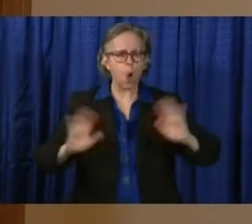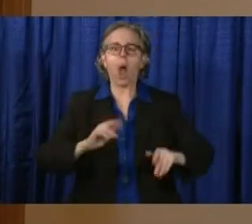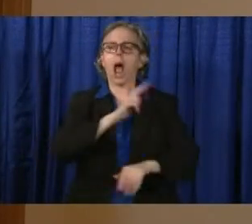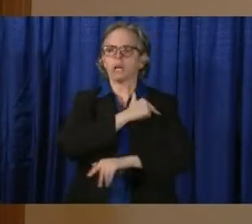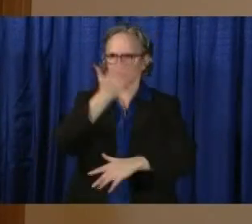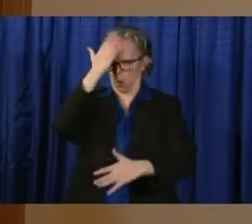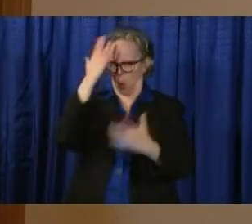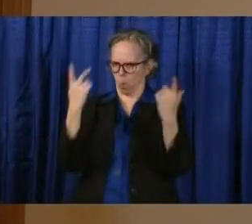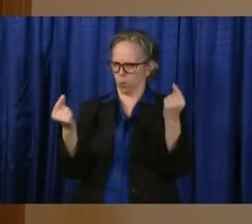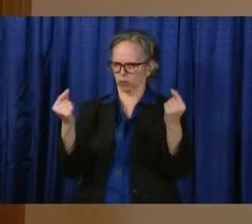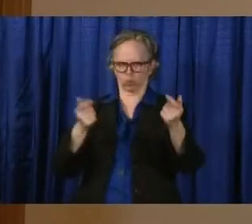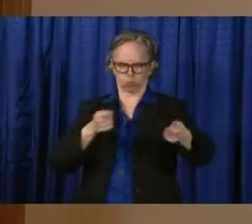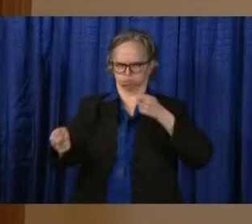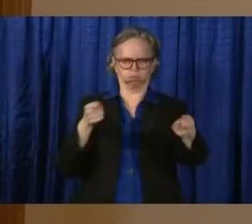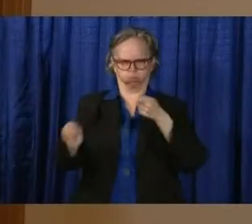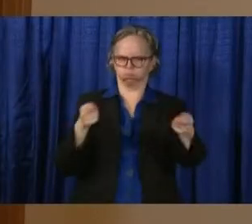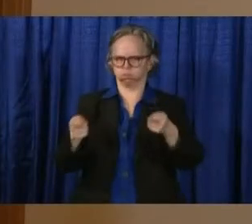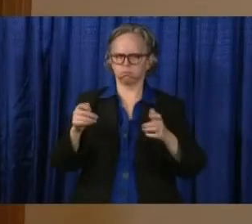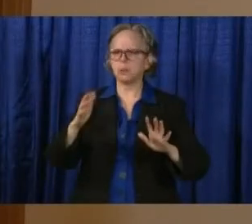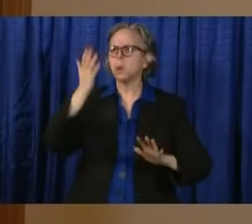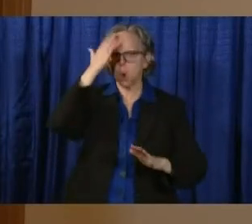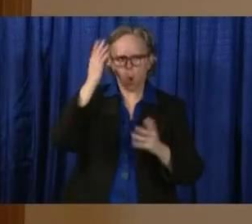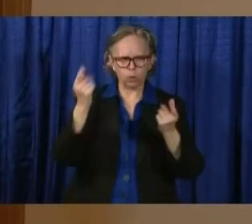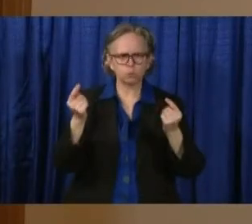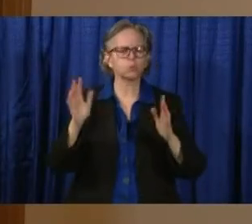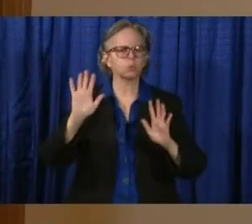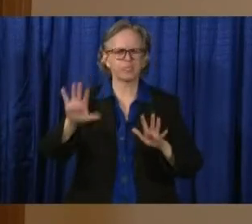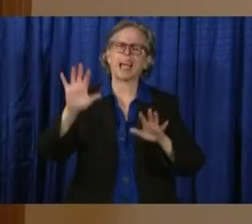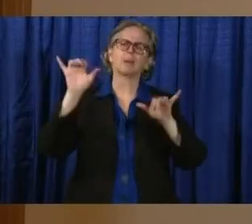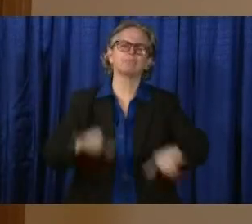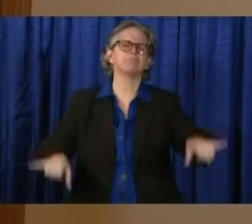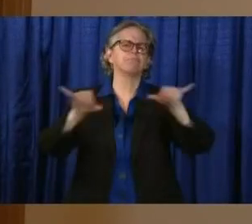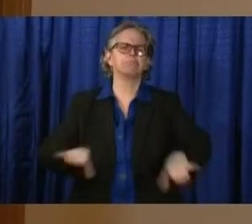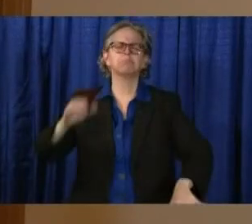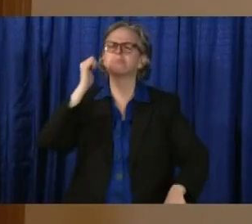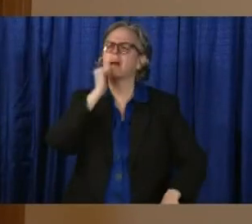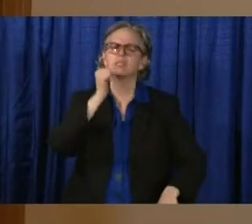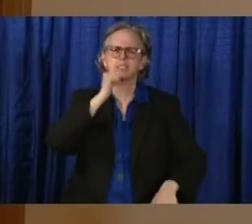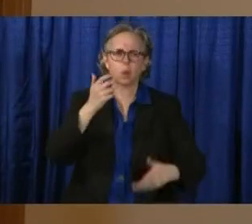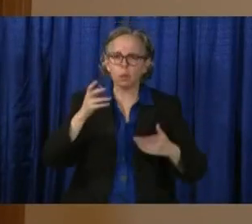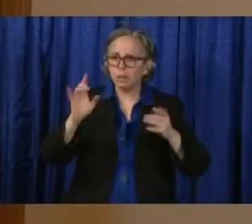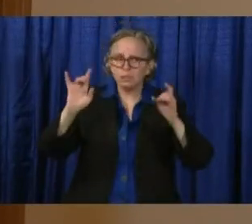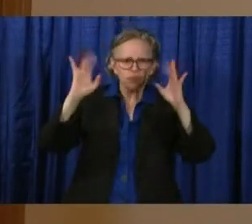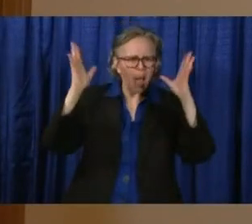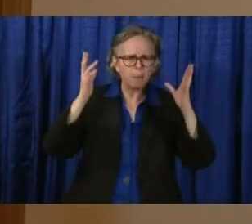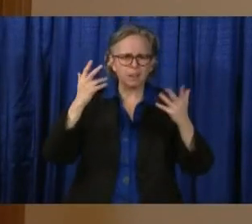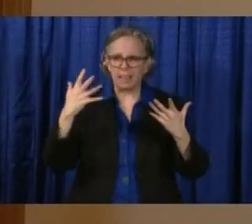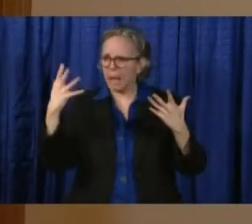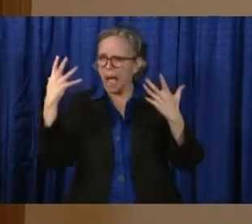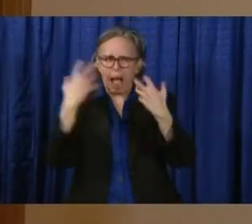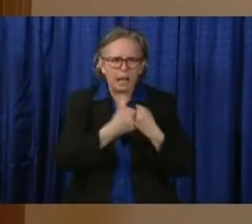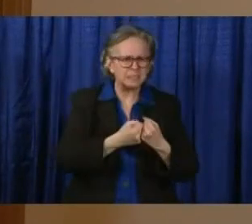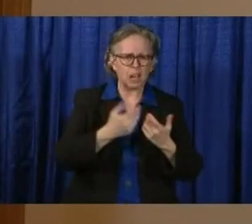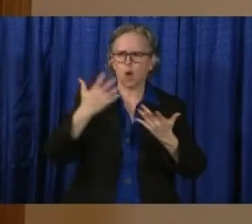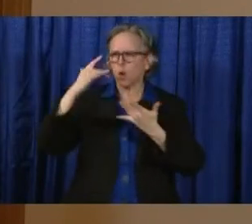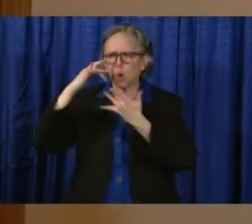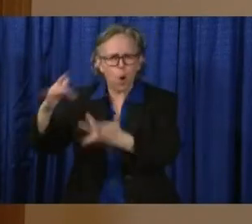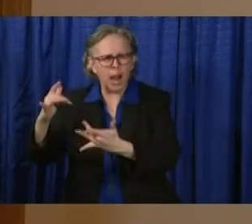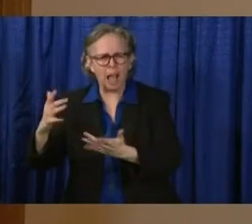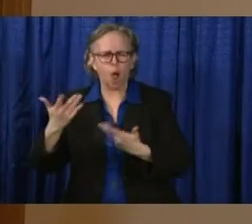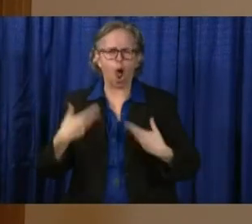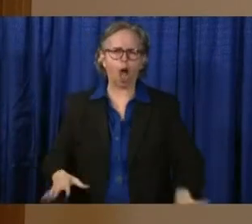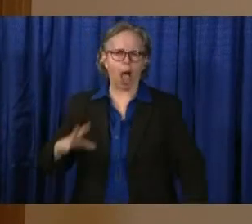actually do that every day for traumas when they occur, or big accidents, or maybe a tornado. So